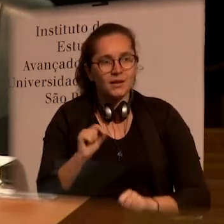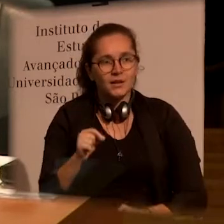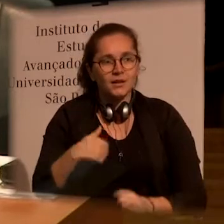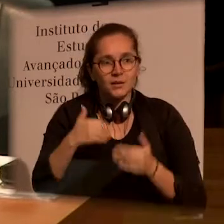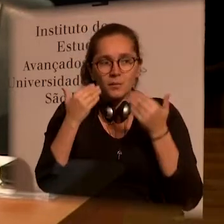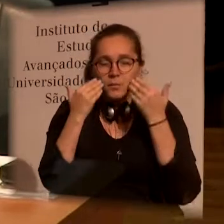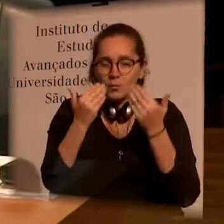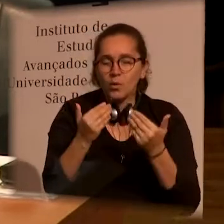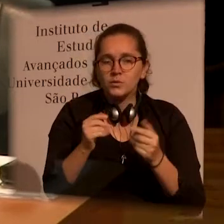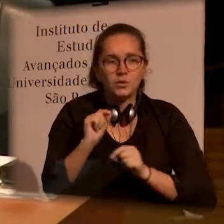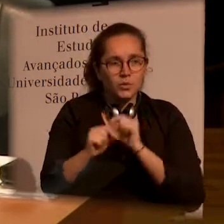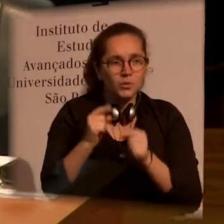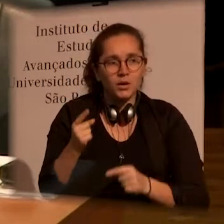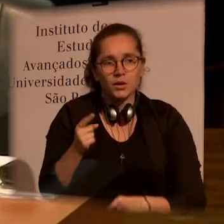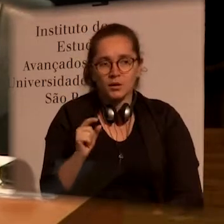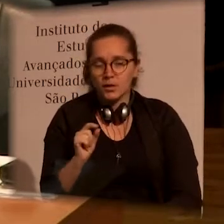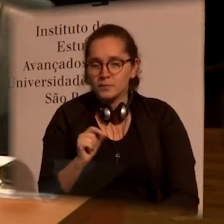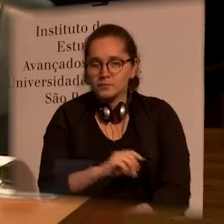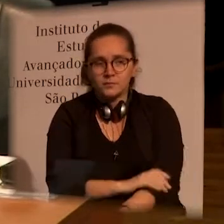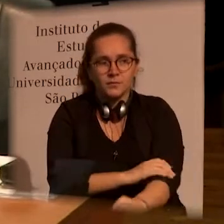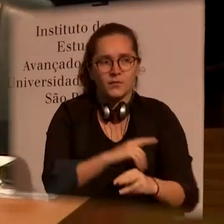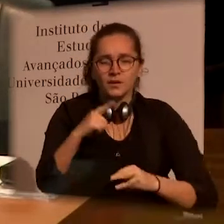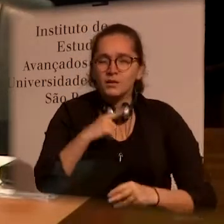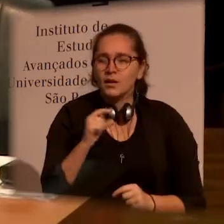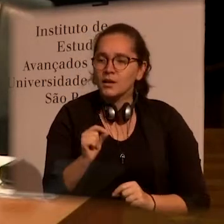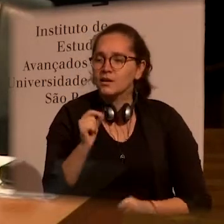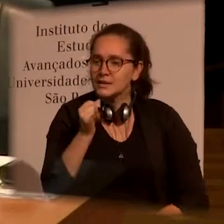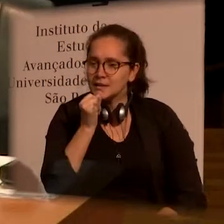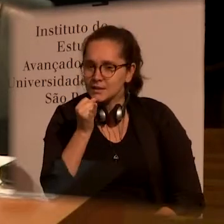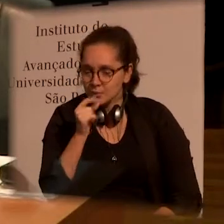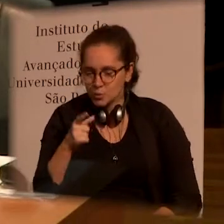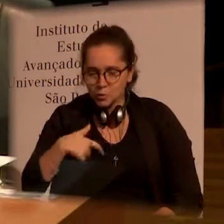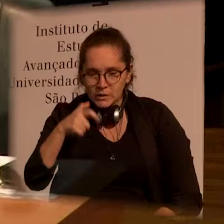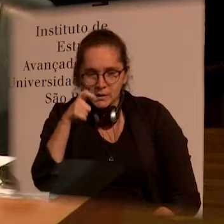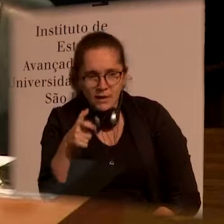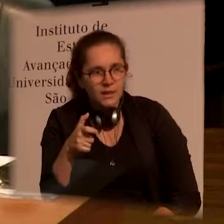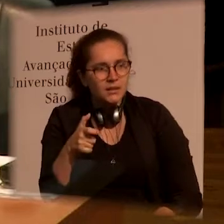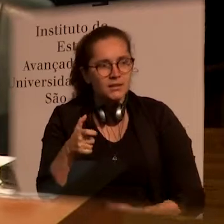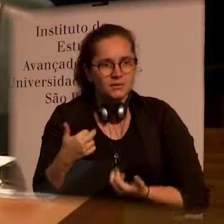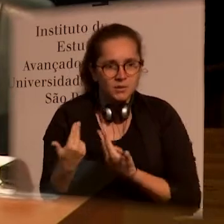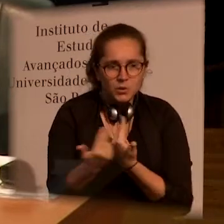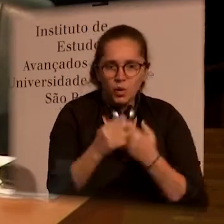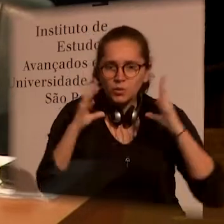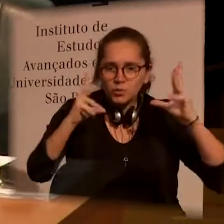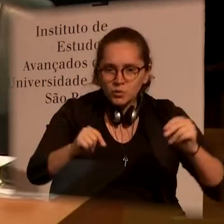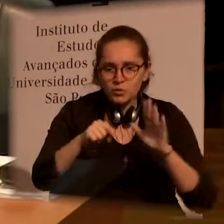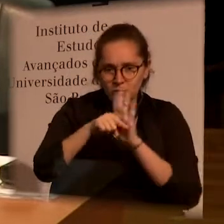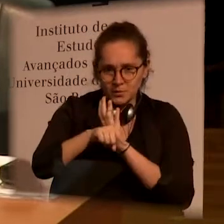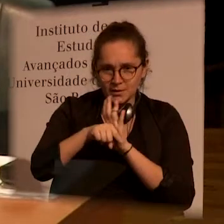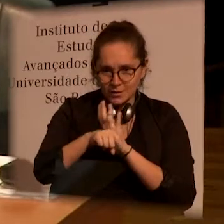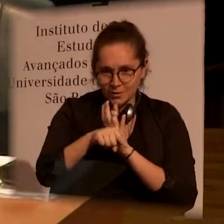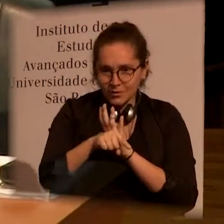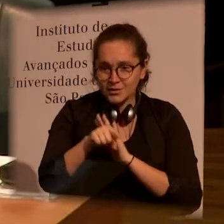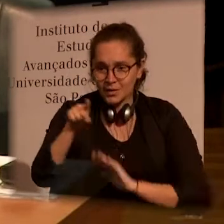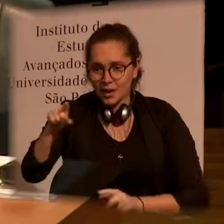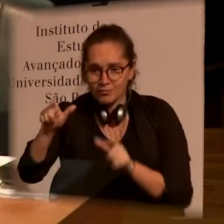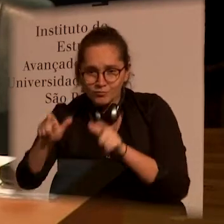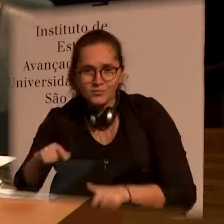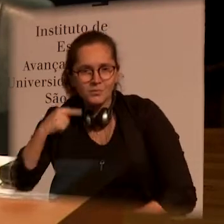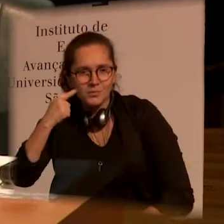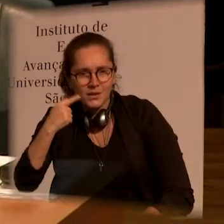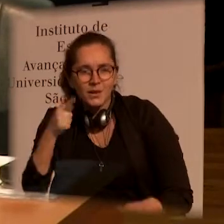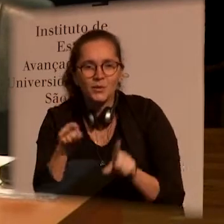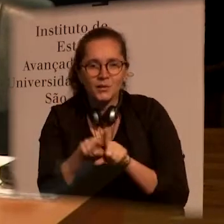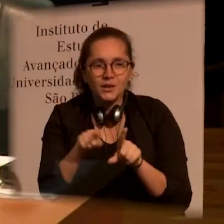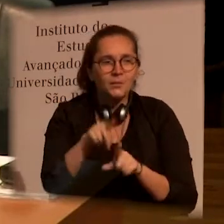strains, which were of public and common